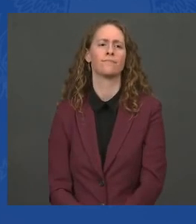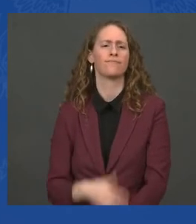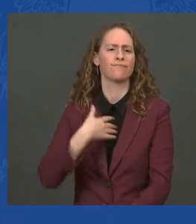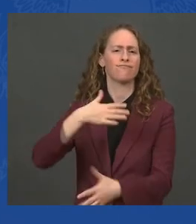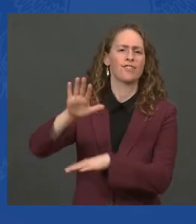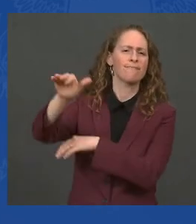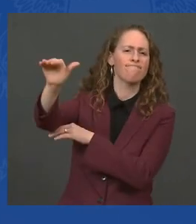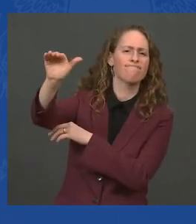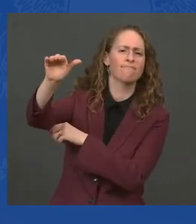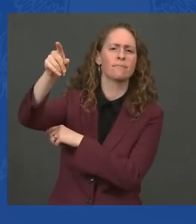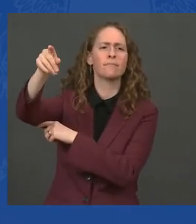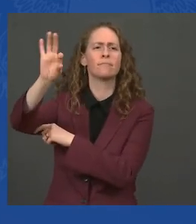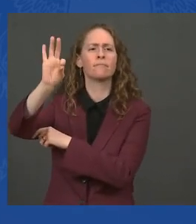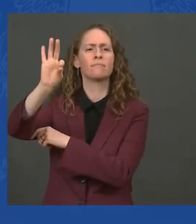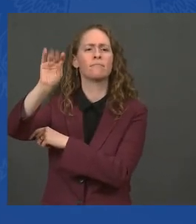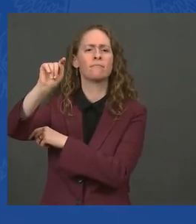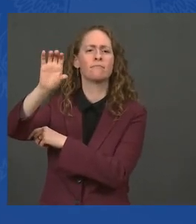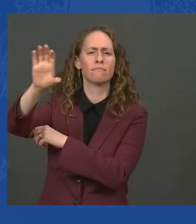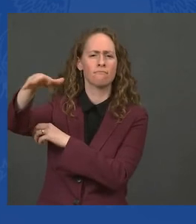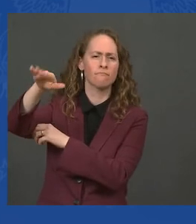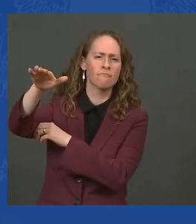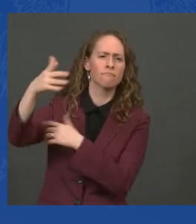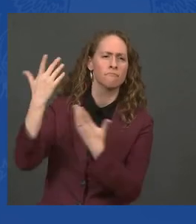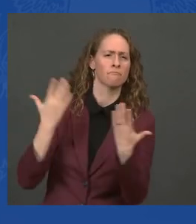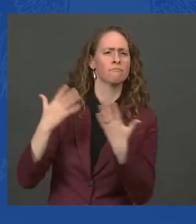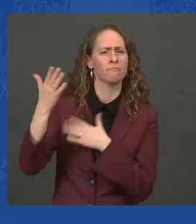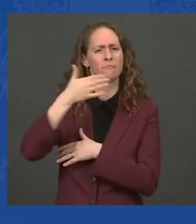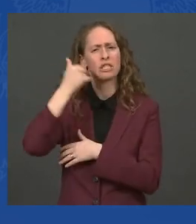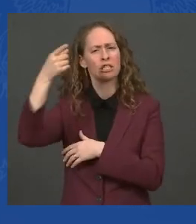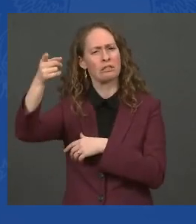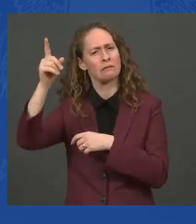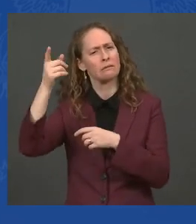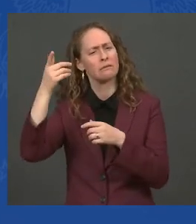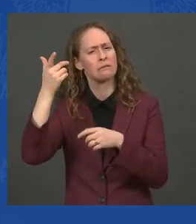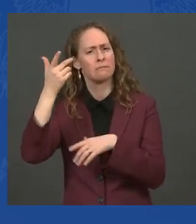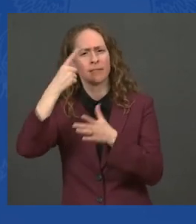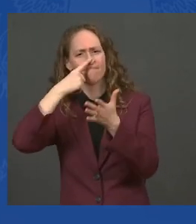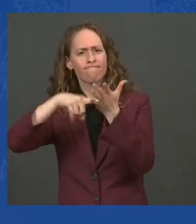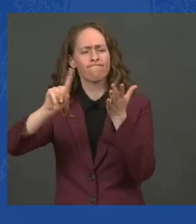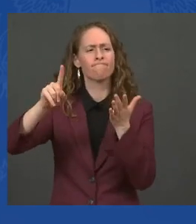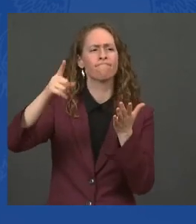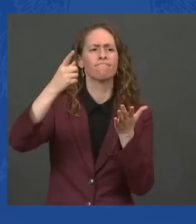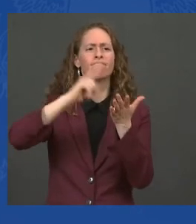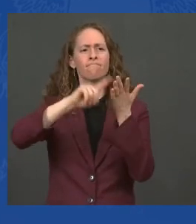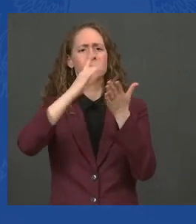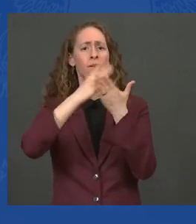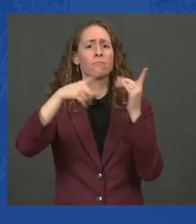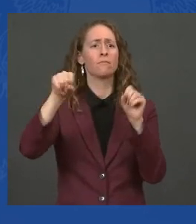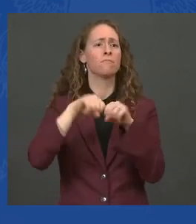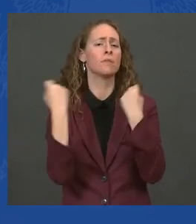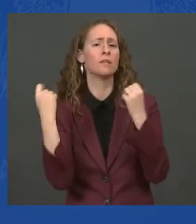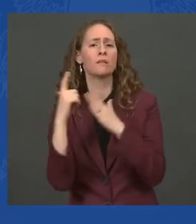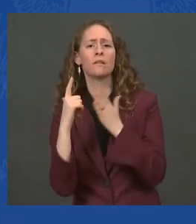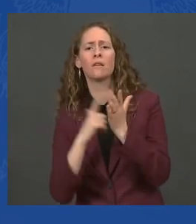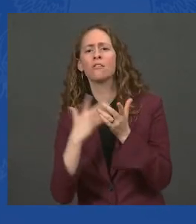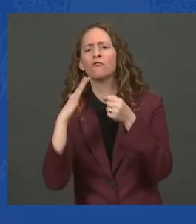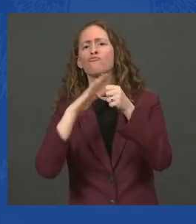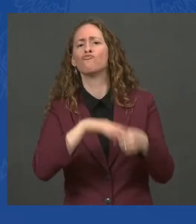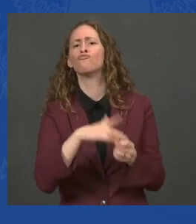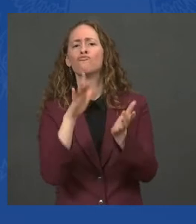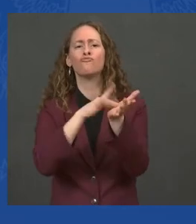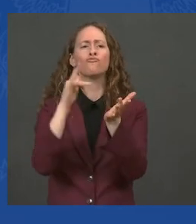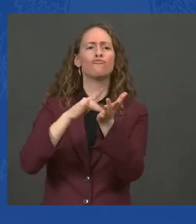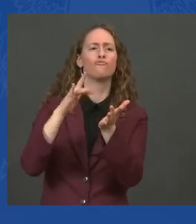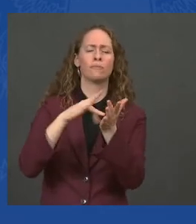and anti-competitive behavior in the oil and gas industry is causing higher prices for consumers when they don't need to be that high because